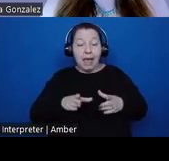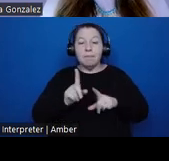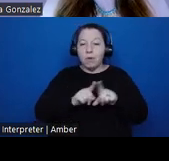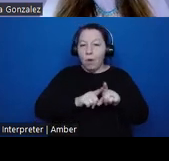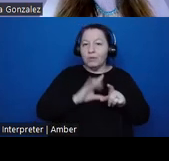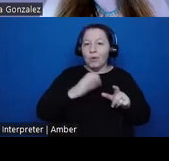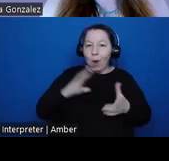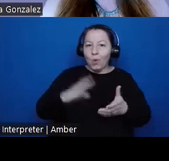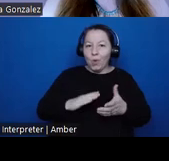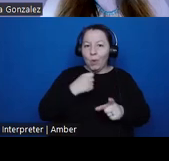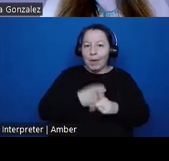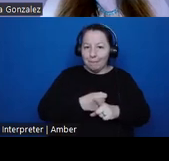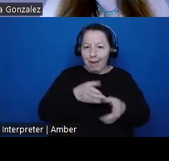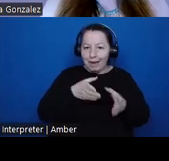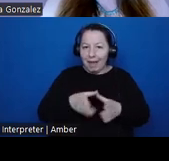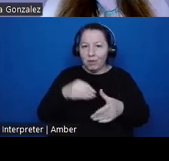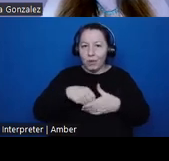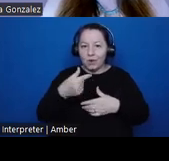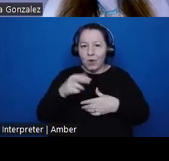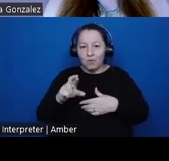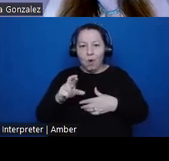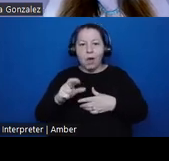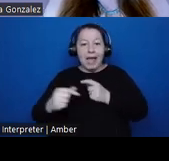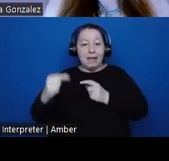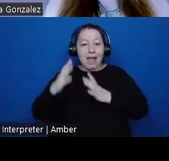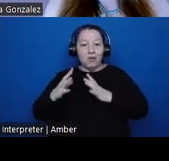methodology within Grand Ronde's ancestral territories.